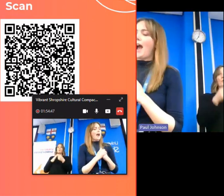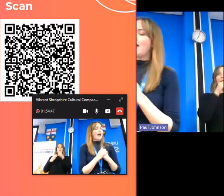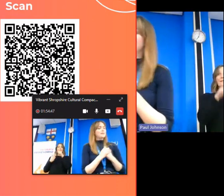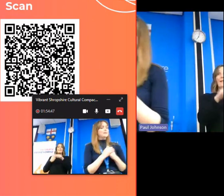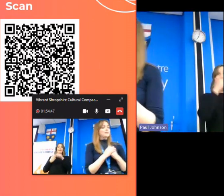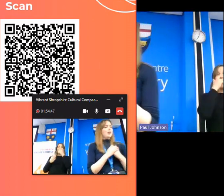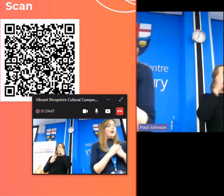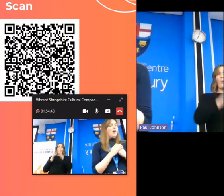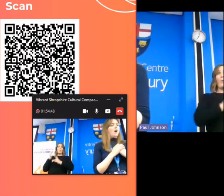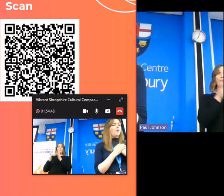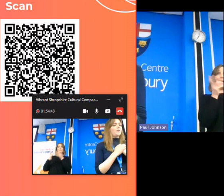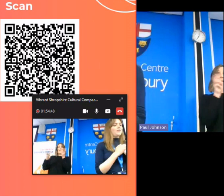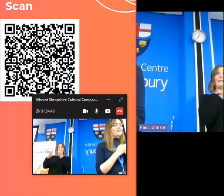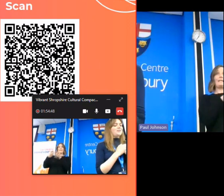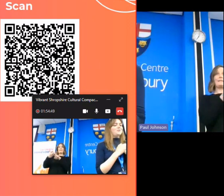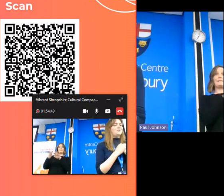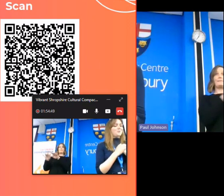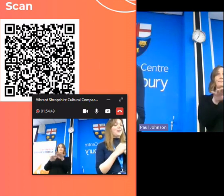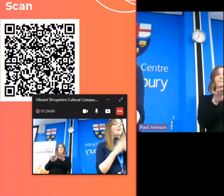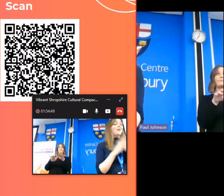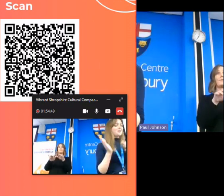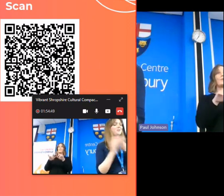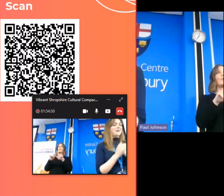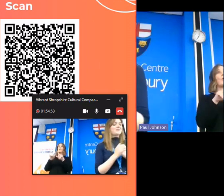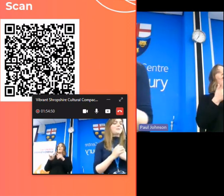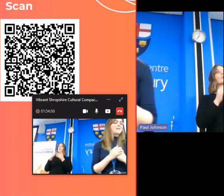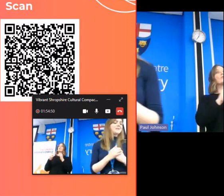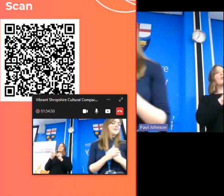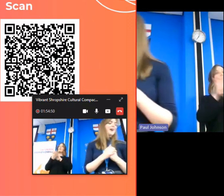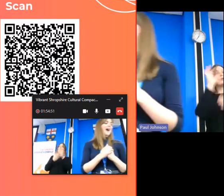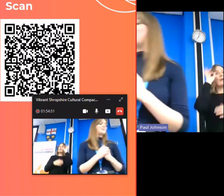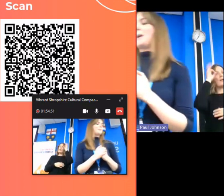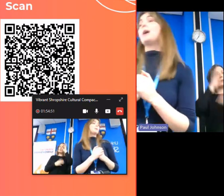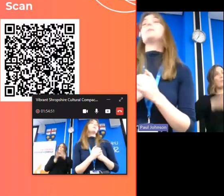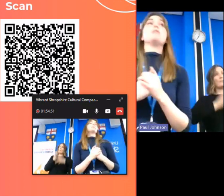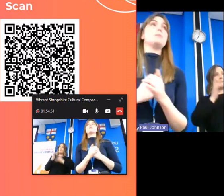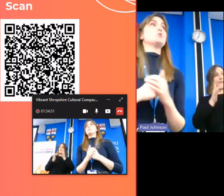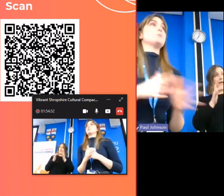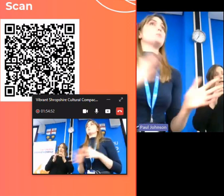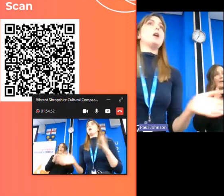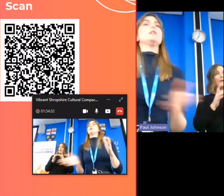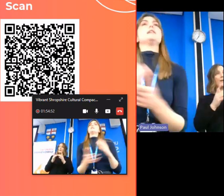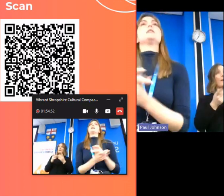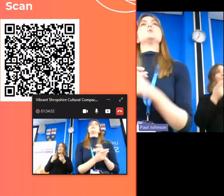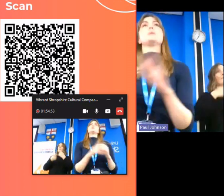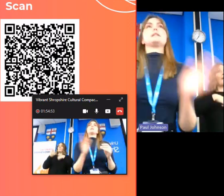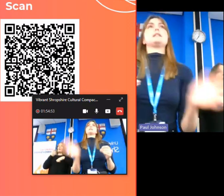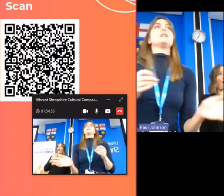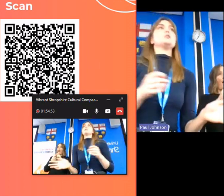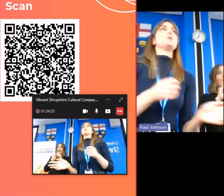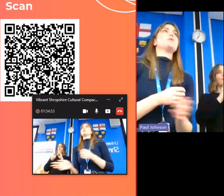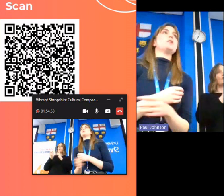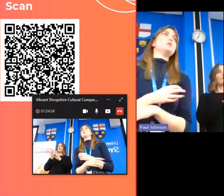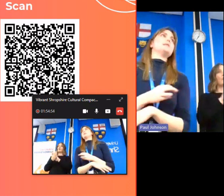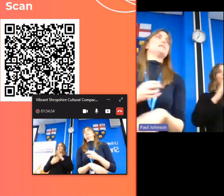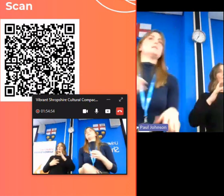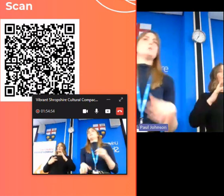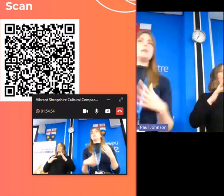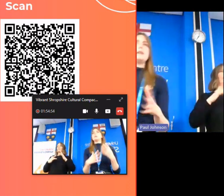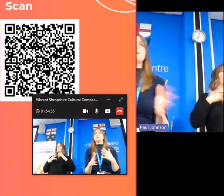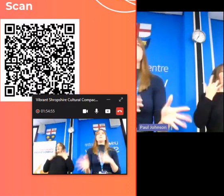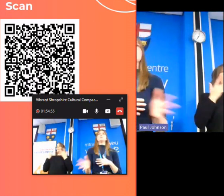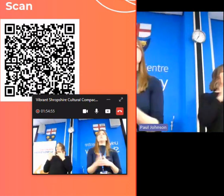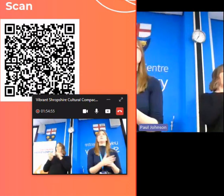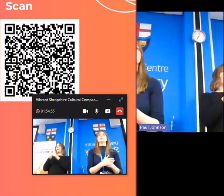page and on the shop on the shropshire council website sorry and by becoming a vibrant shropshire partner that automatically signs you up for our